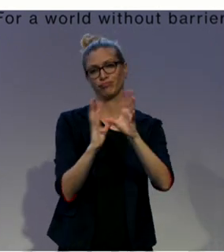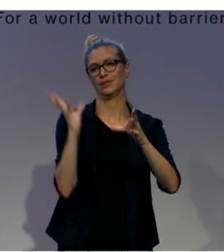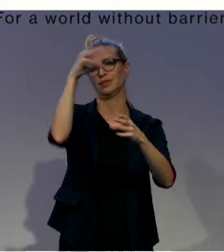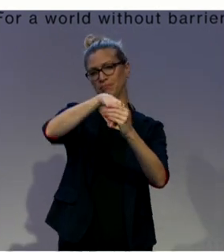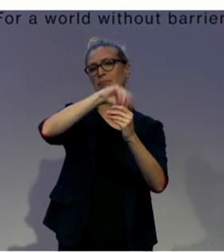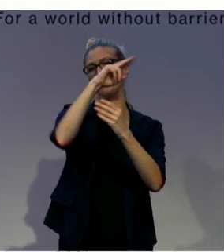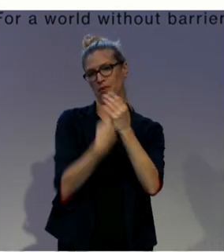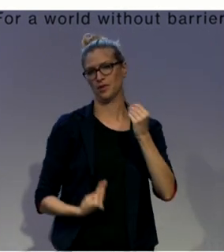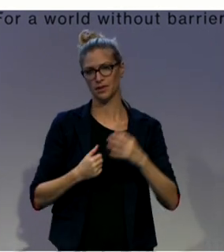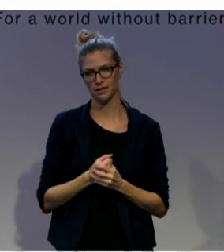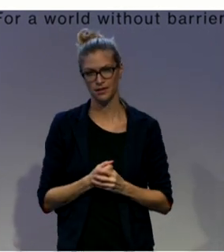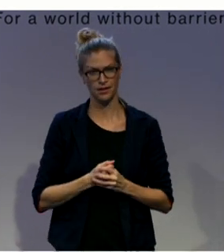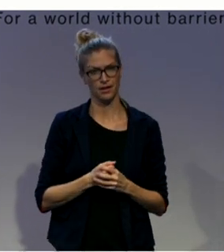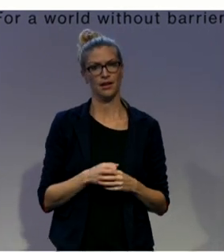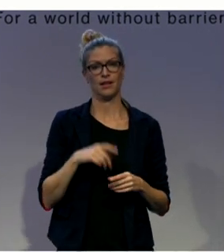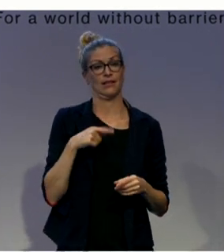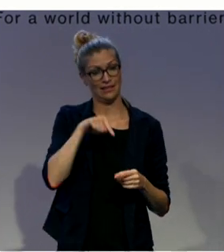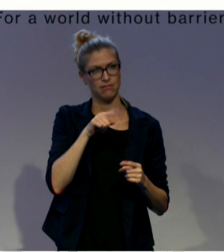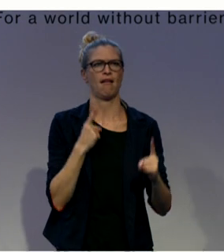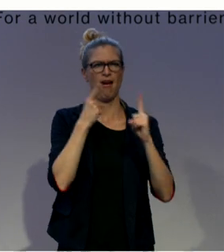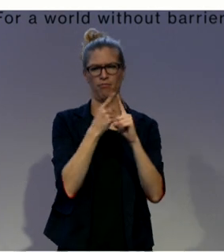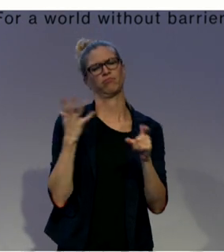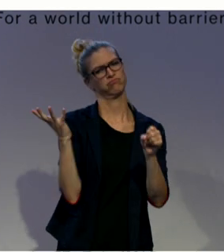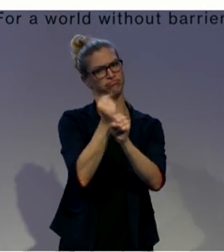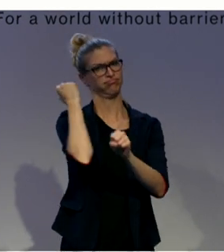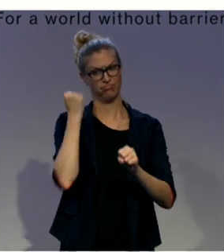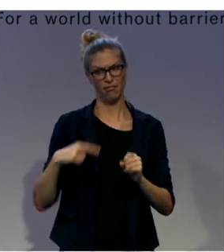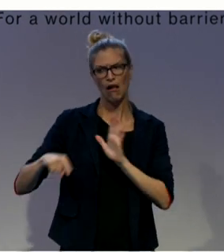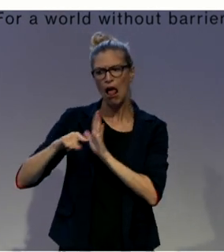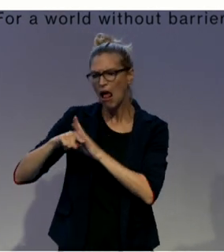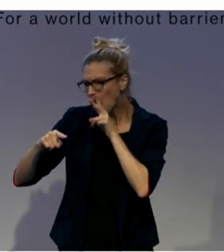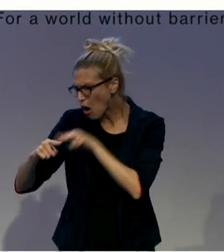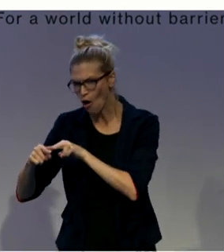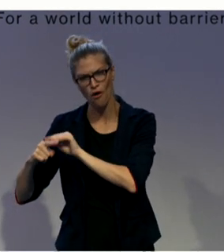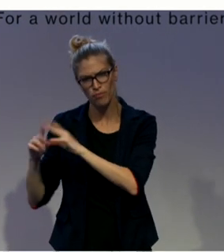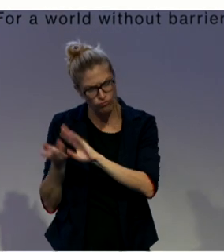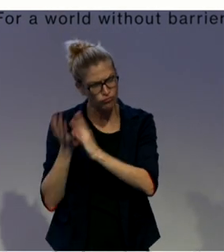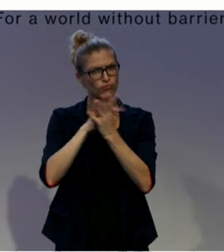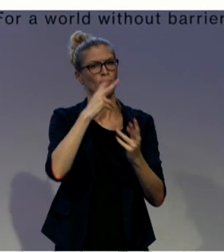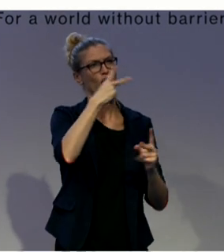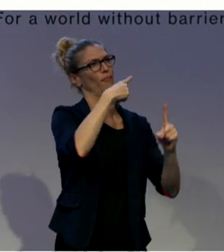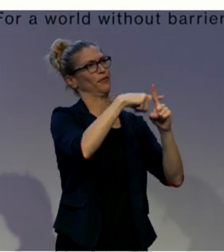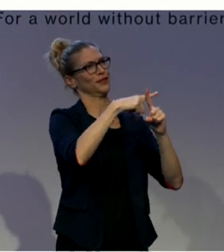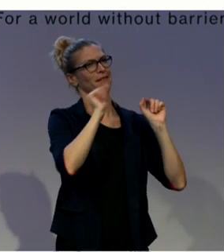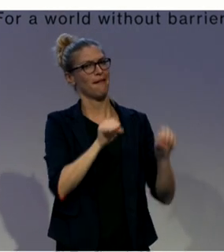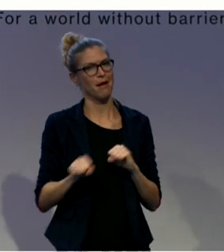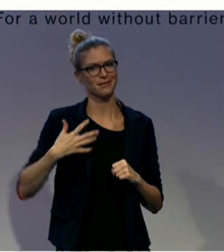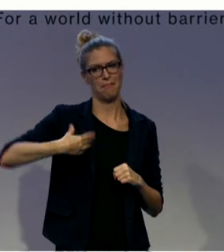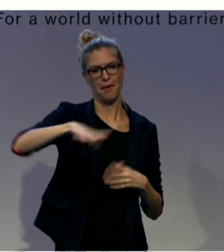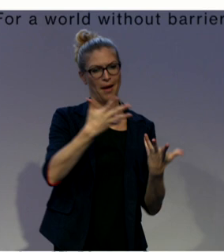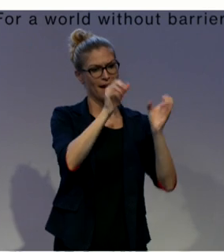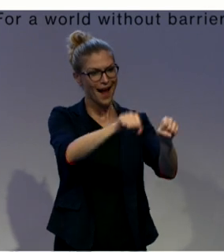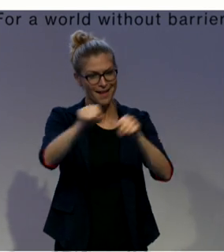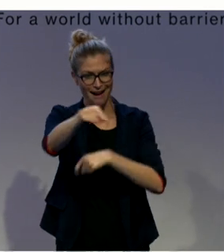person or group. No! We practice inclusion first of all for our own sake,